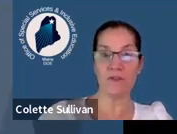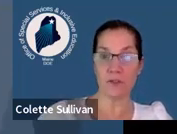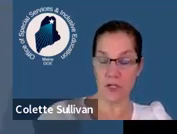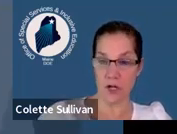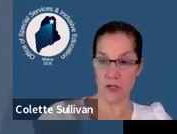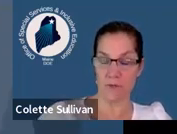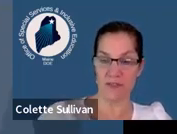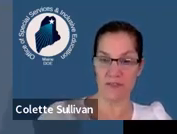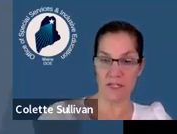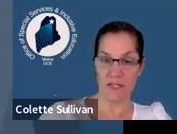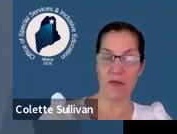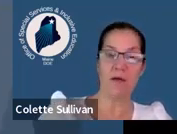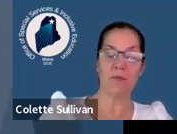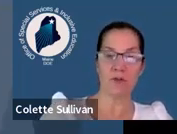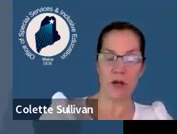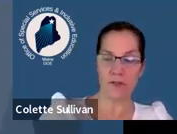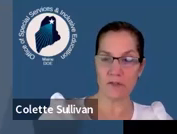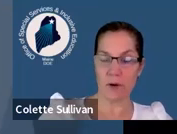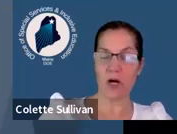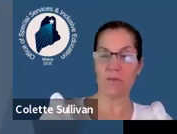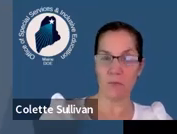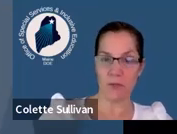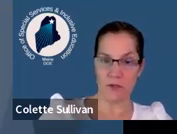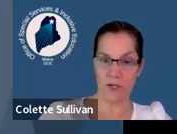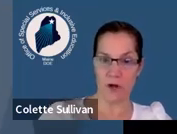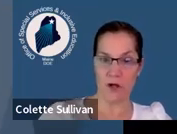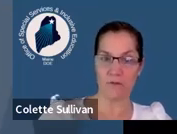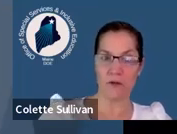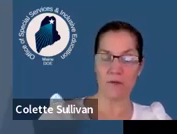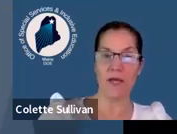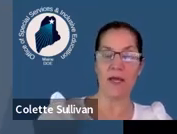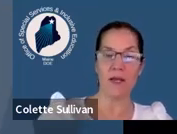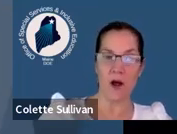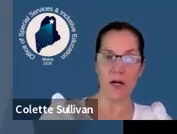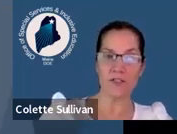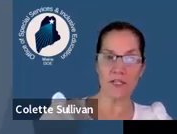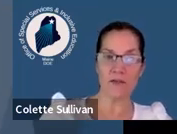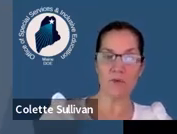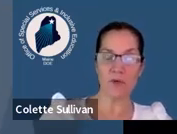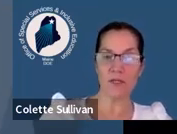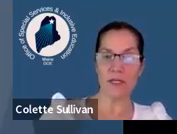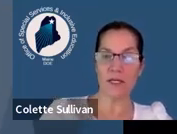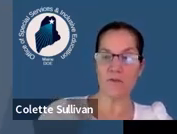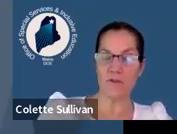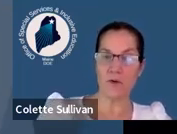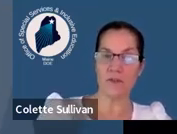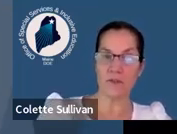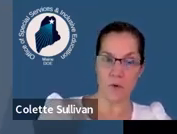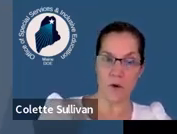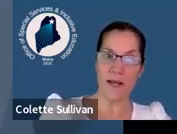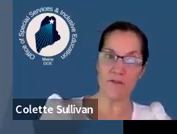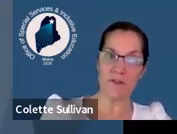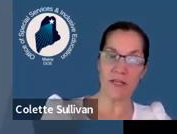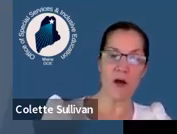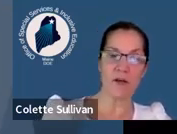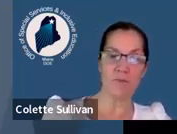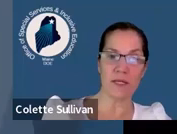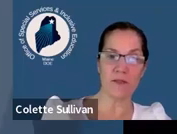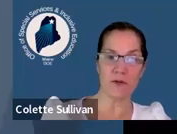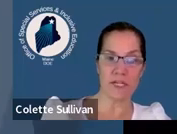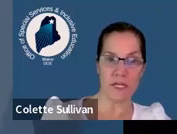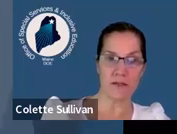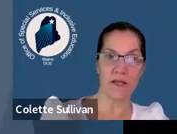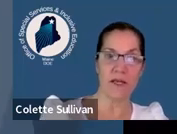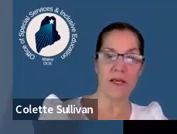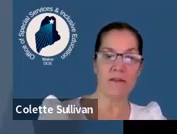at. We don't have to look at all of them as a team, but across the department, we look at all of them. And our team really focuses quite heavily on